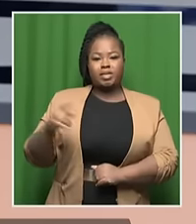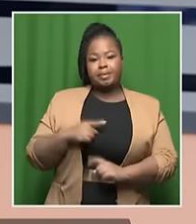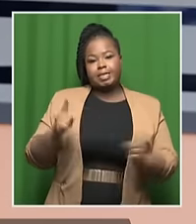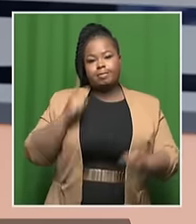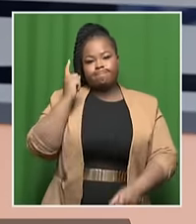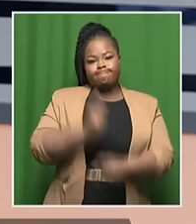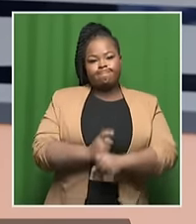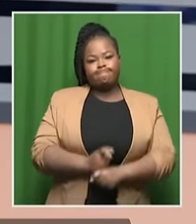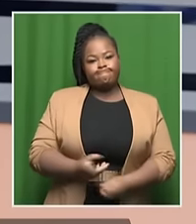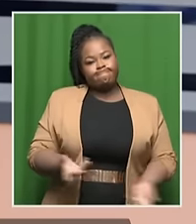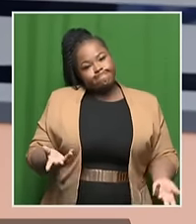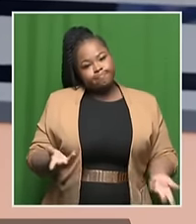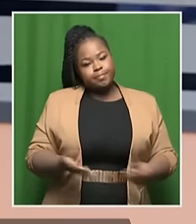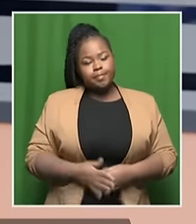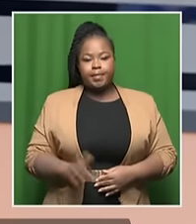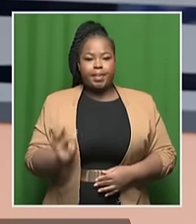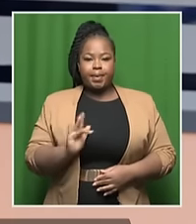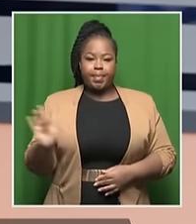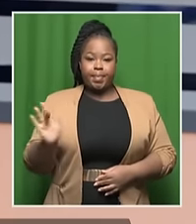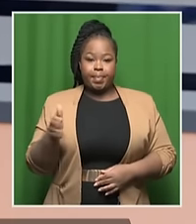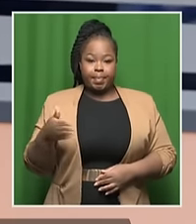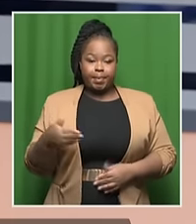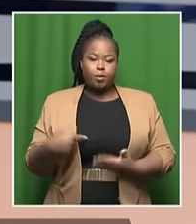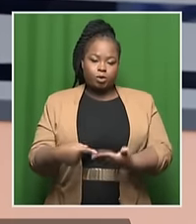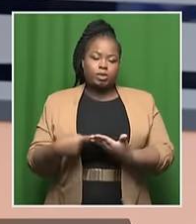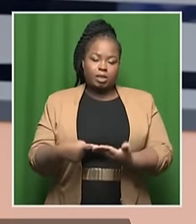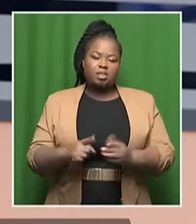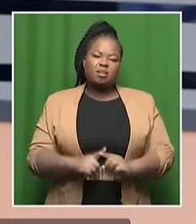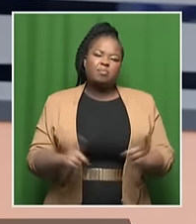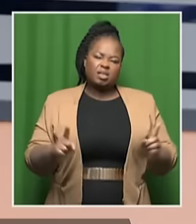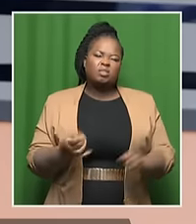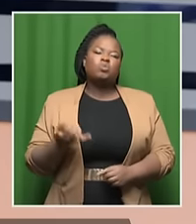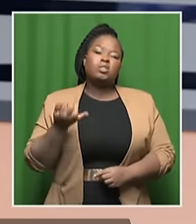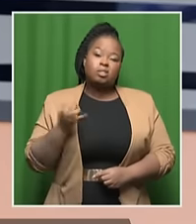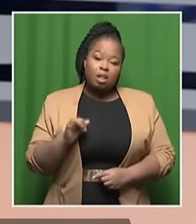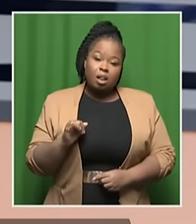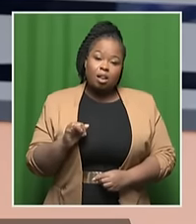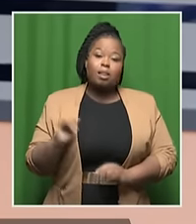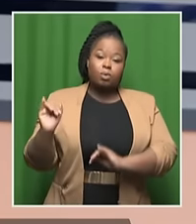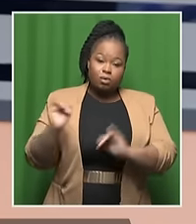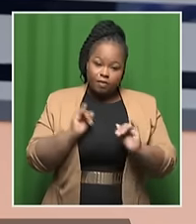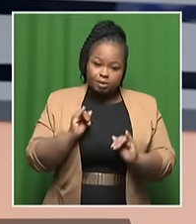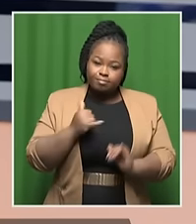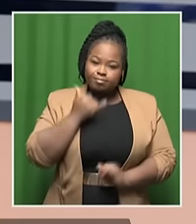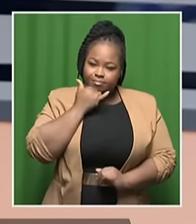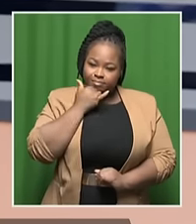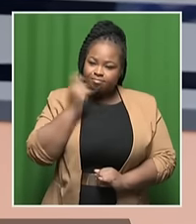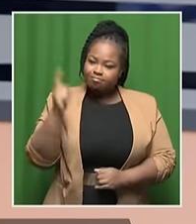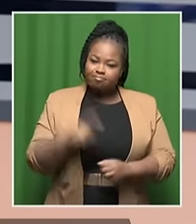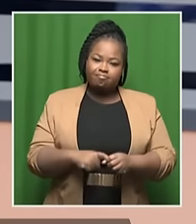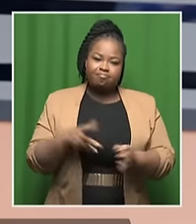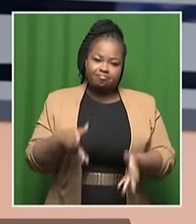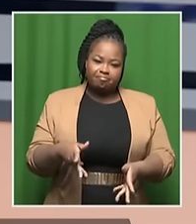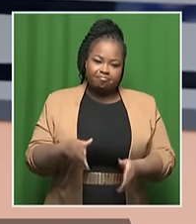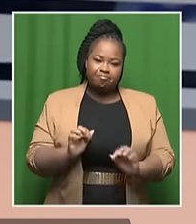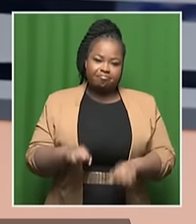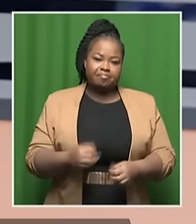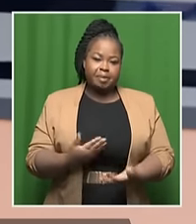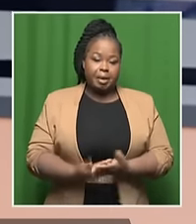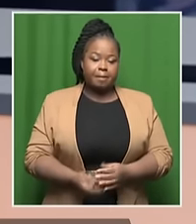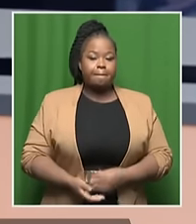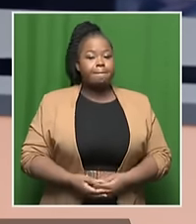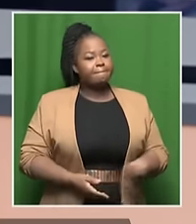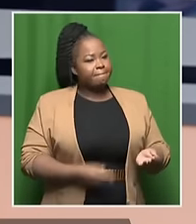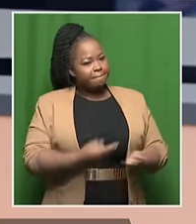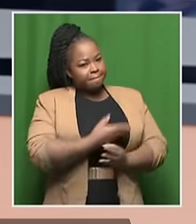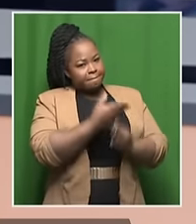unfortunately, no voice from them in this particular one, but invitation still stands, and we're happy to have them here on the program. So, again,